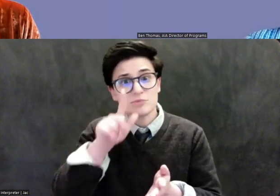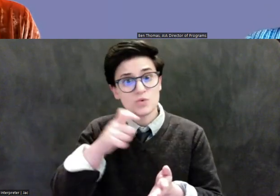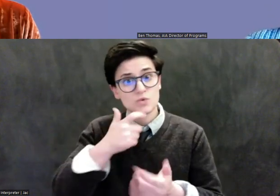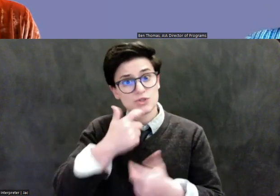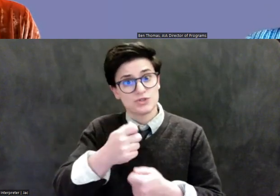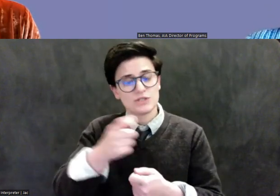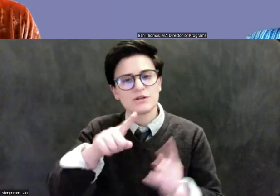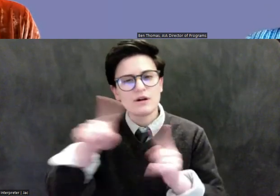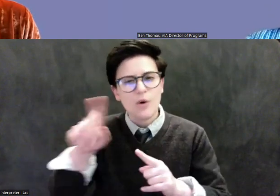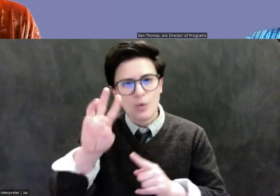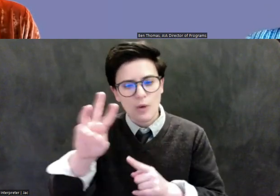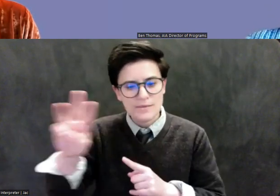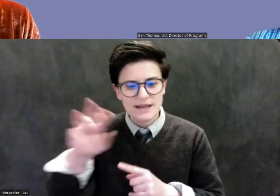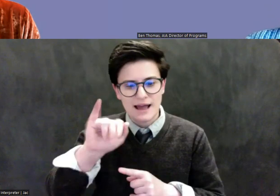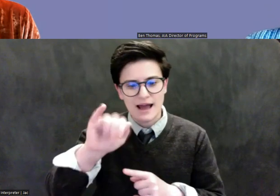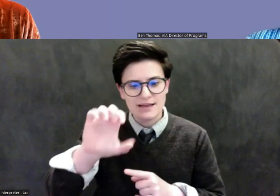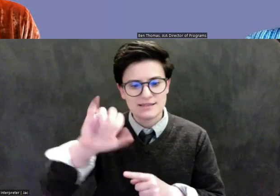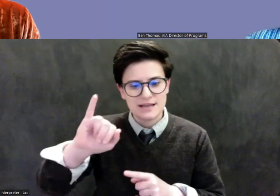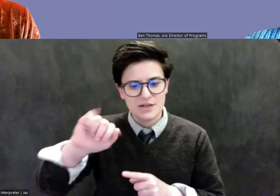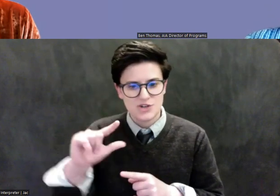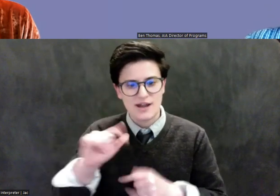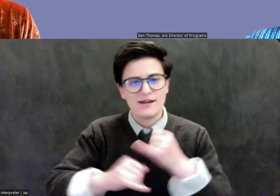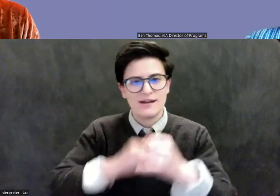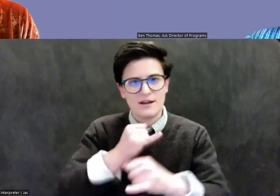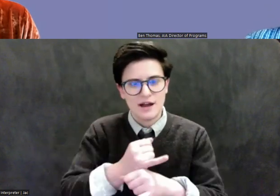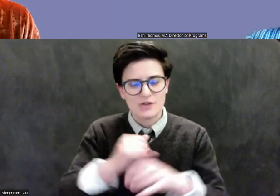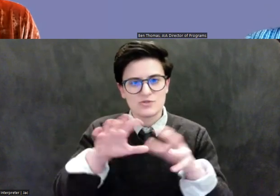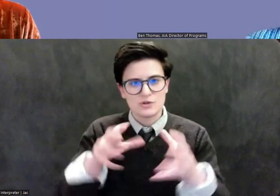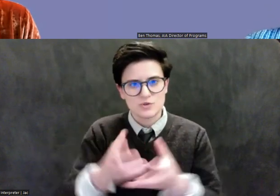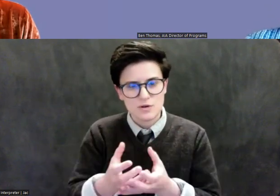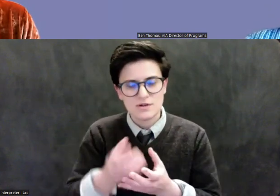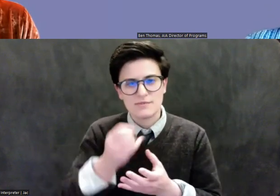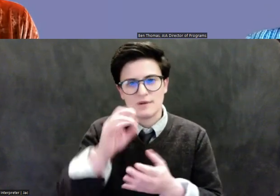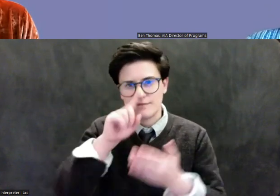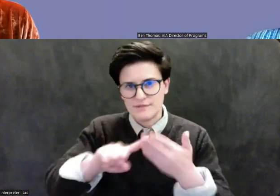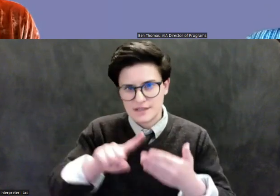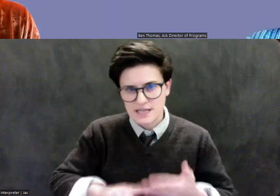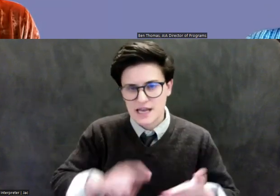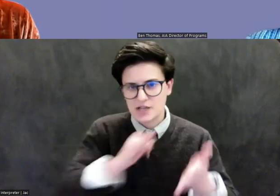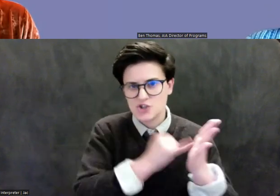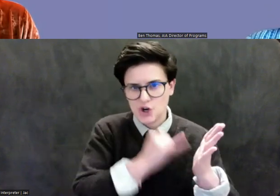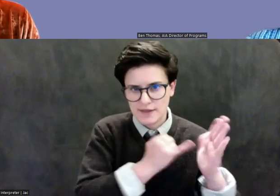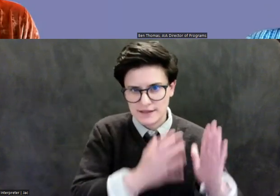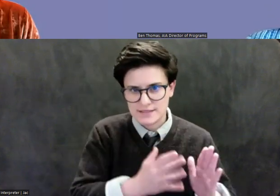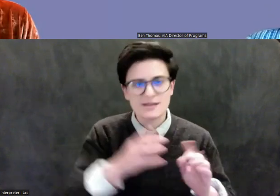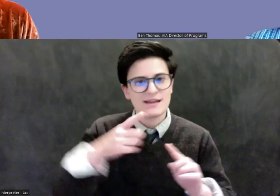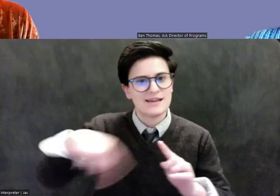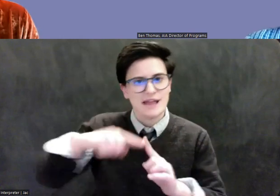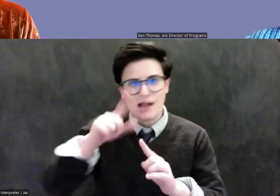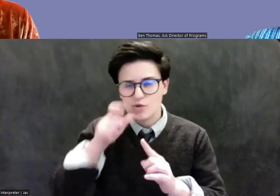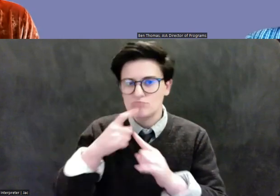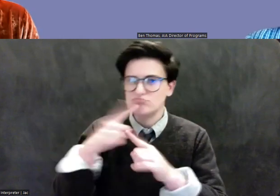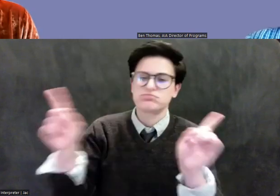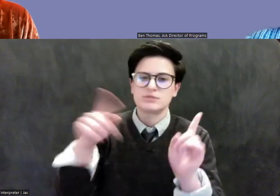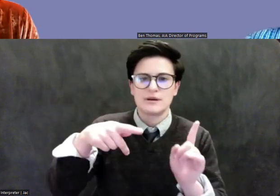ICIJ, the International Consortium of Investigative Journalists. Again, they broke the Pandora paper story. They wrote